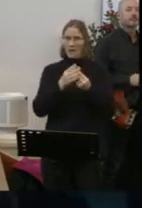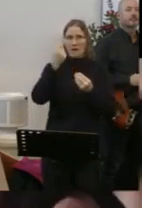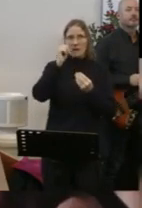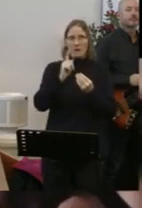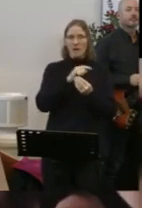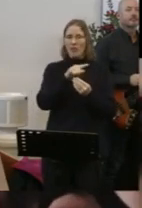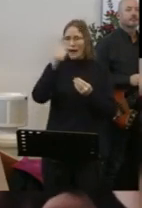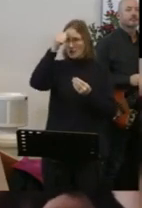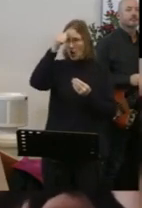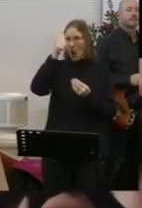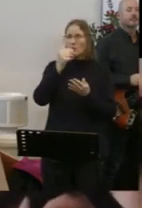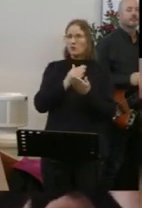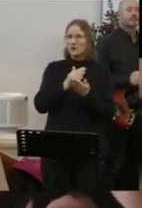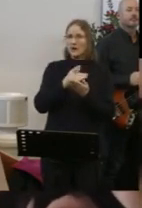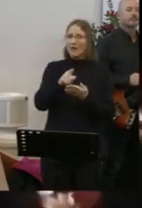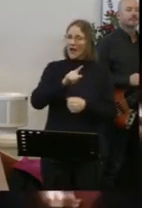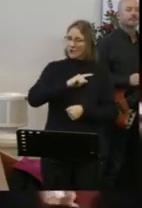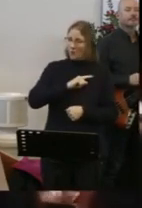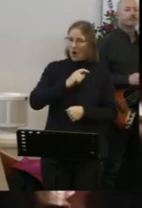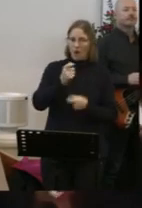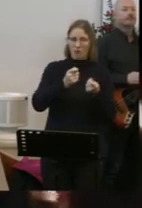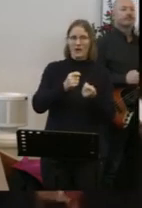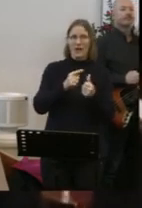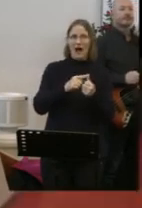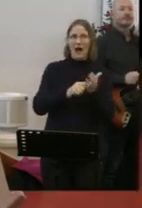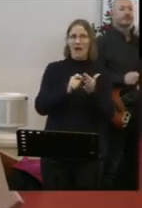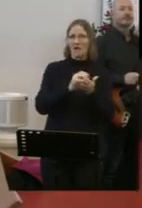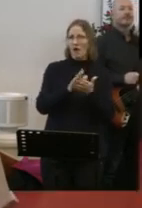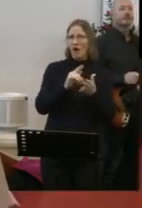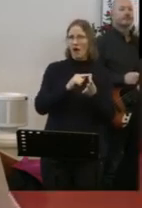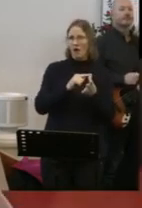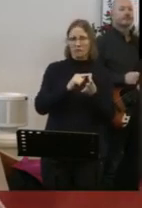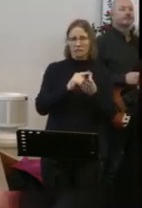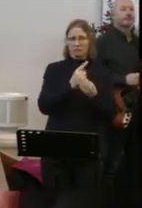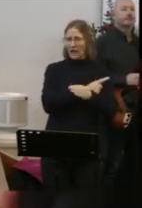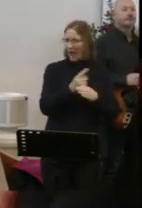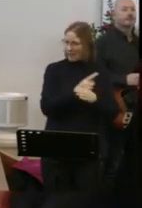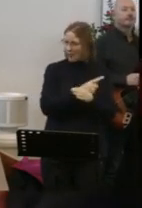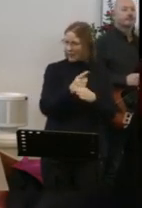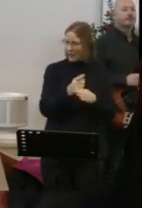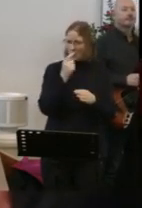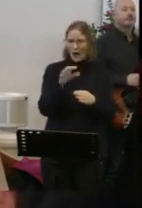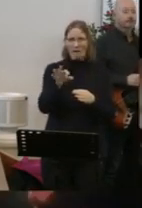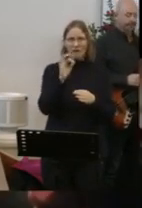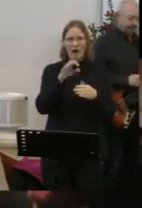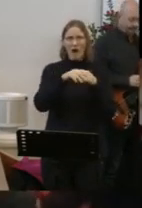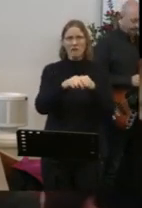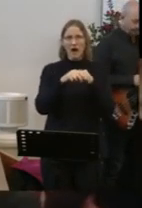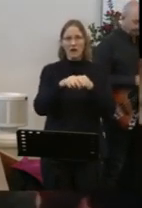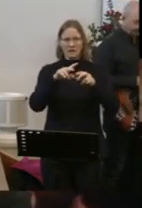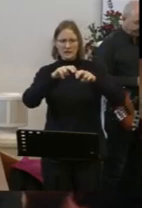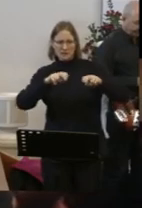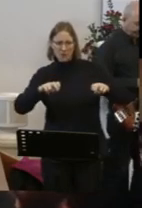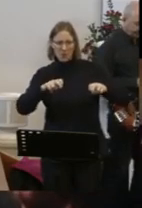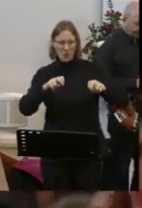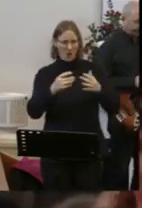running Alpha It's a course over several weeks where you can invite your friends to explore life's biggest questions over a meal